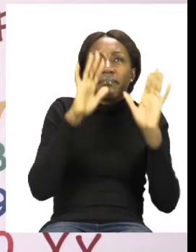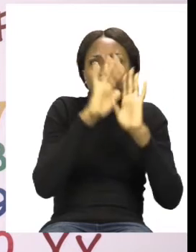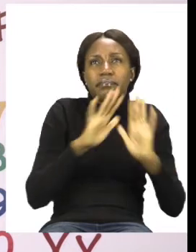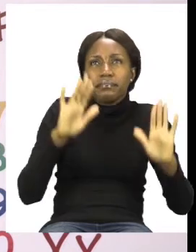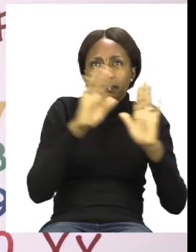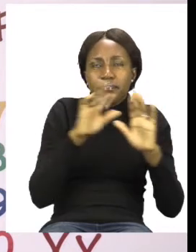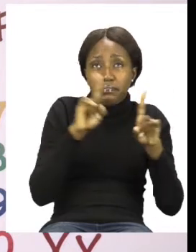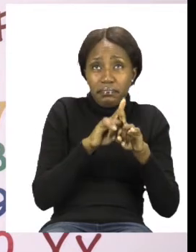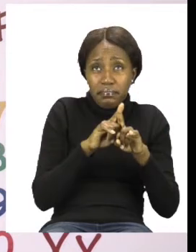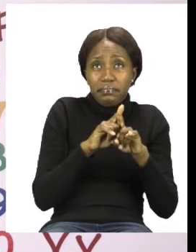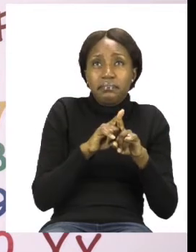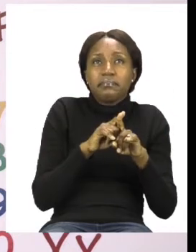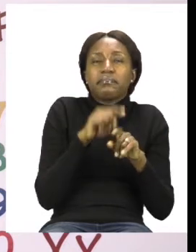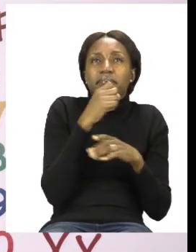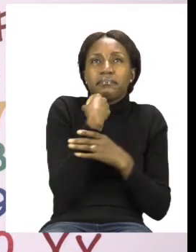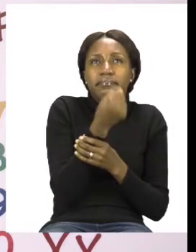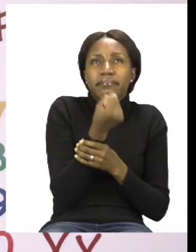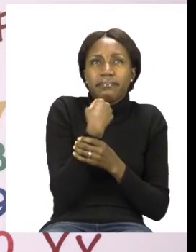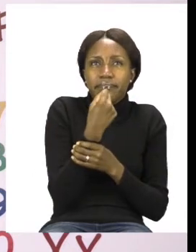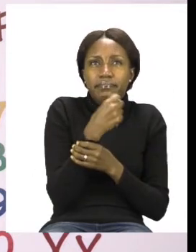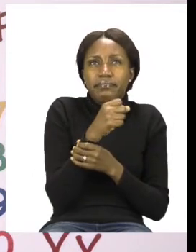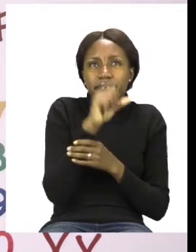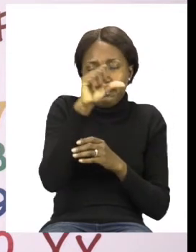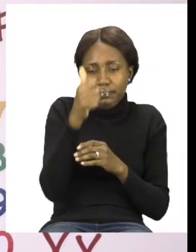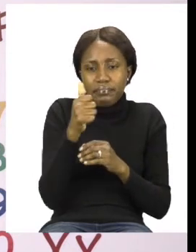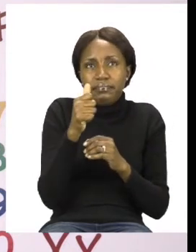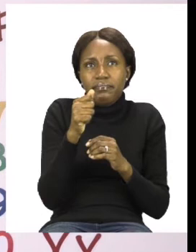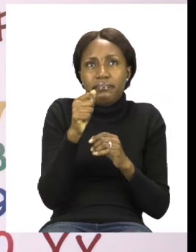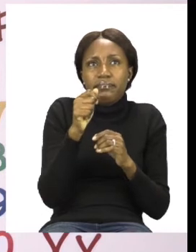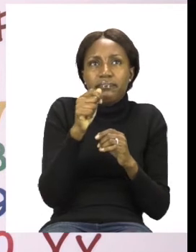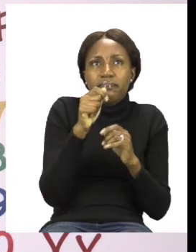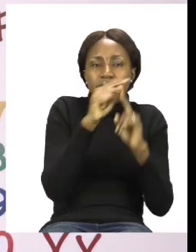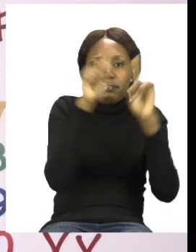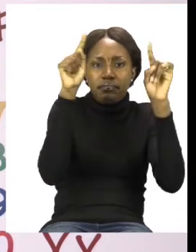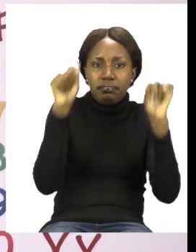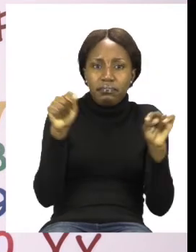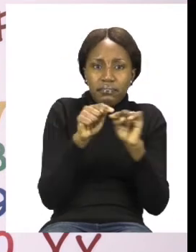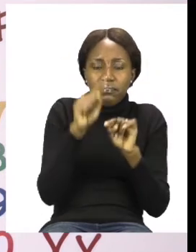in your book. The next one that we have is a cube.